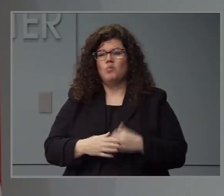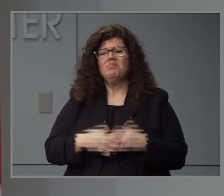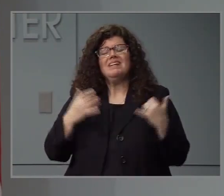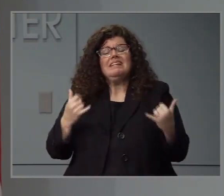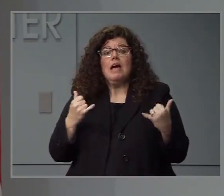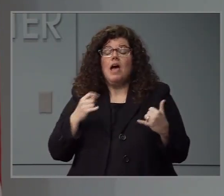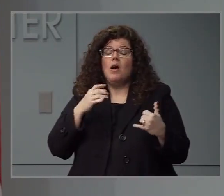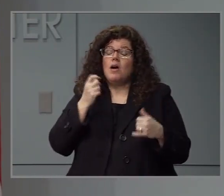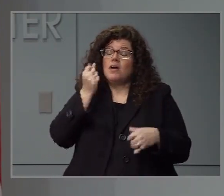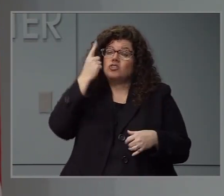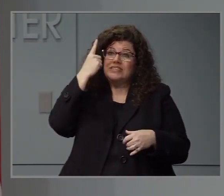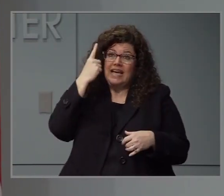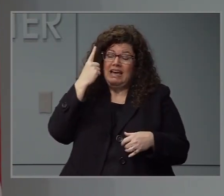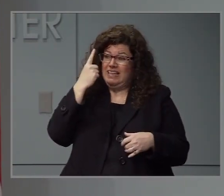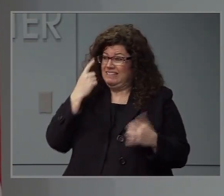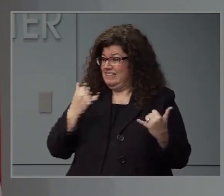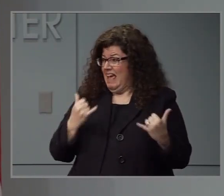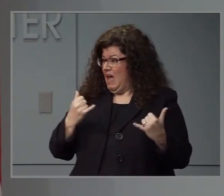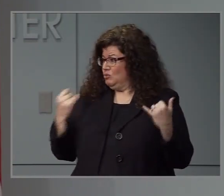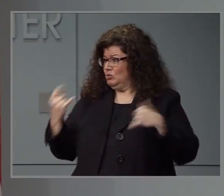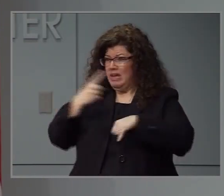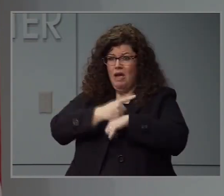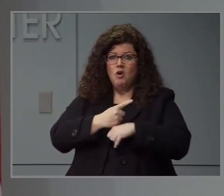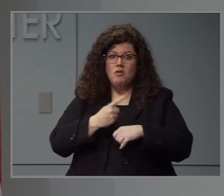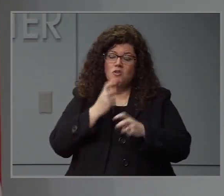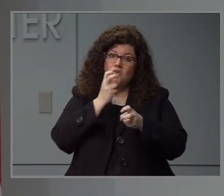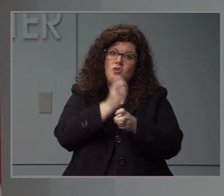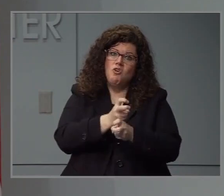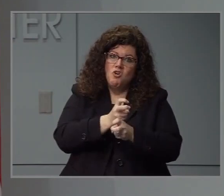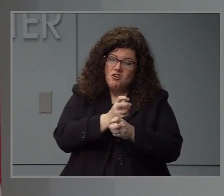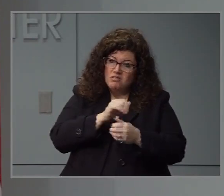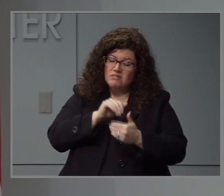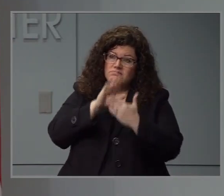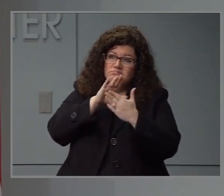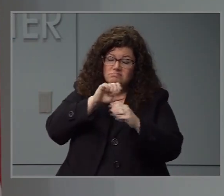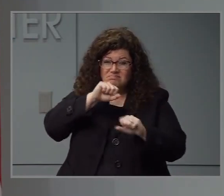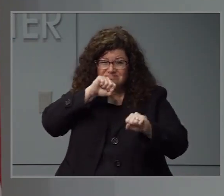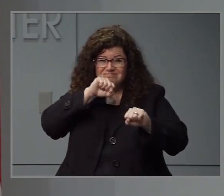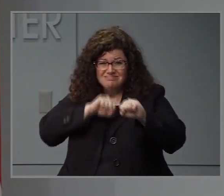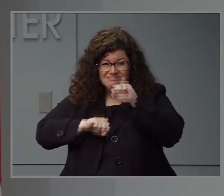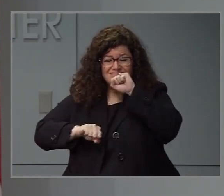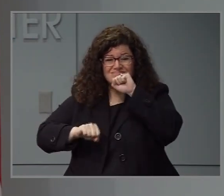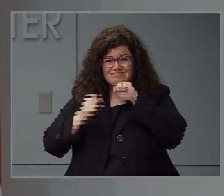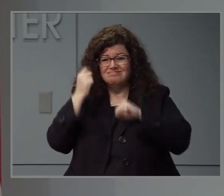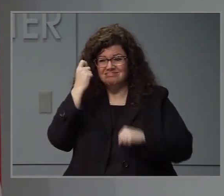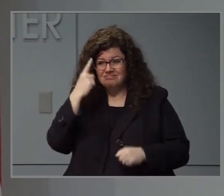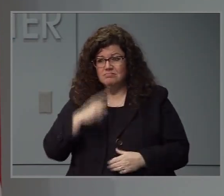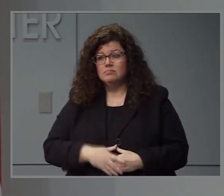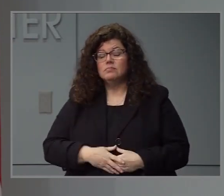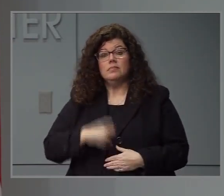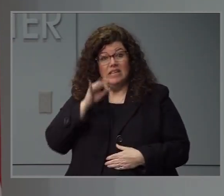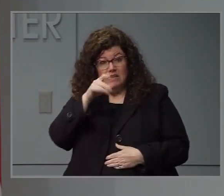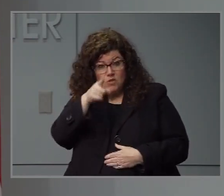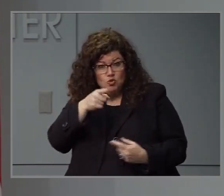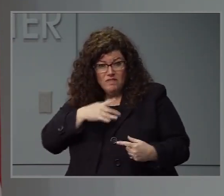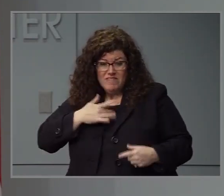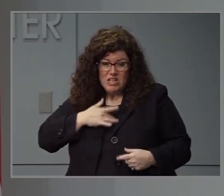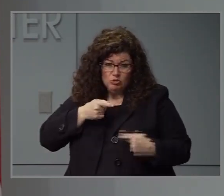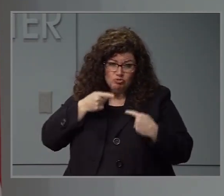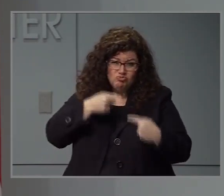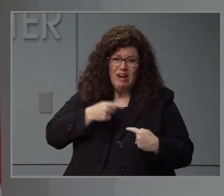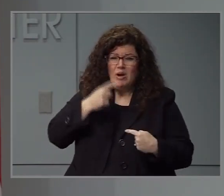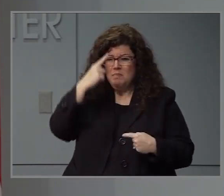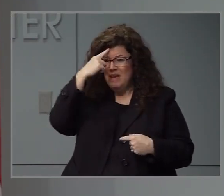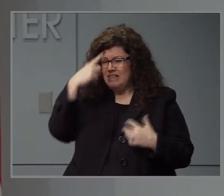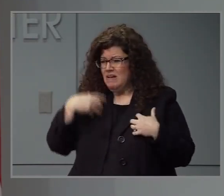times for everyone. I want to draw your attention to two additional helplines to connect people to mental health